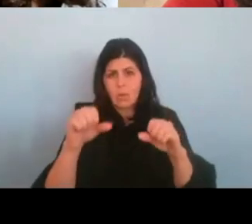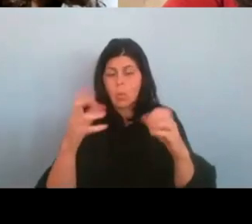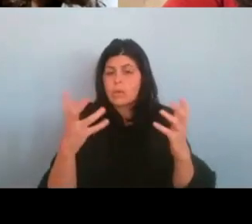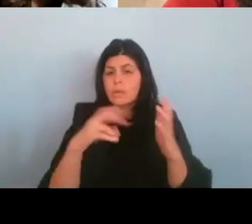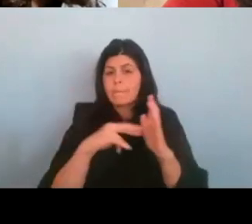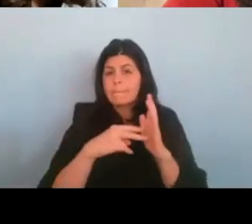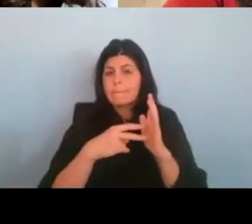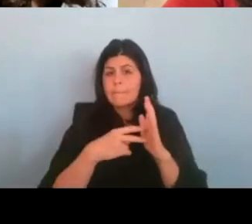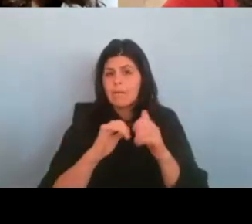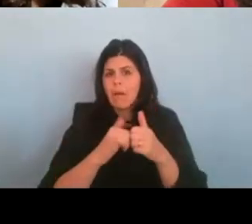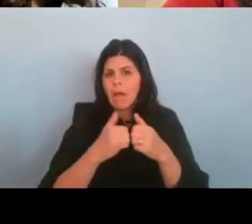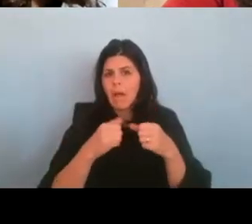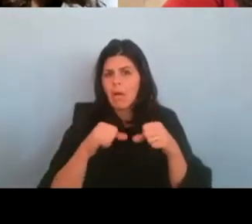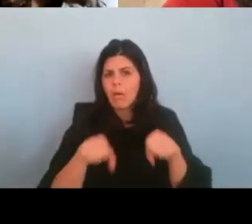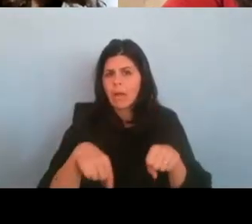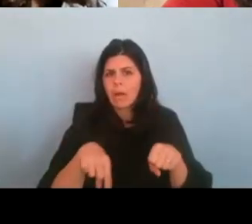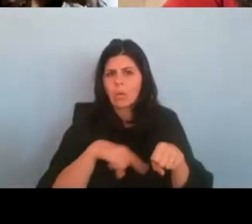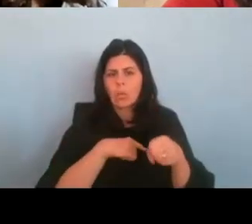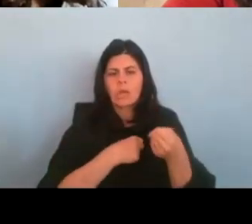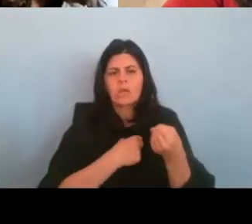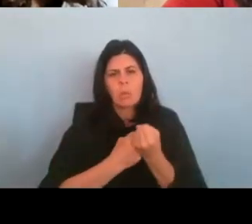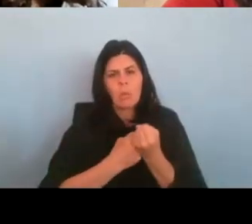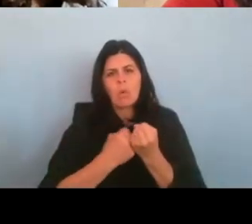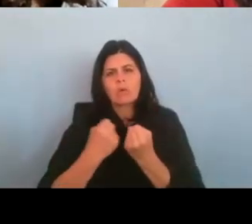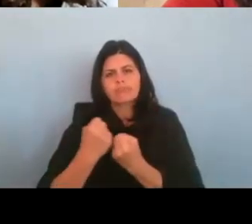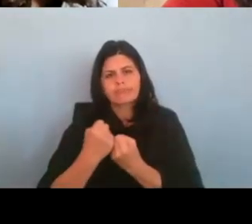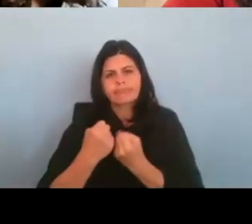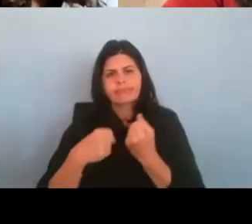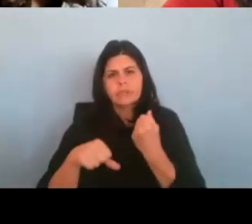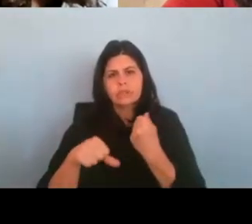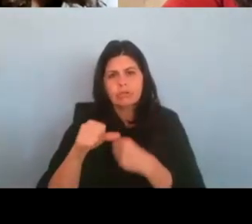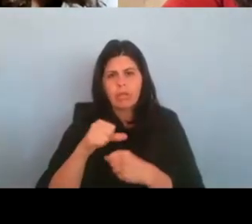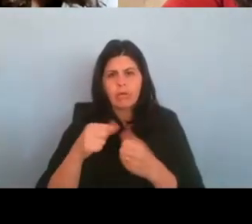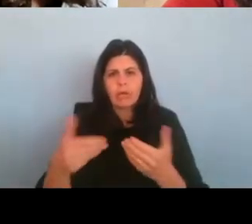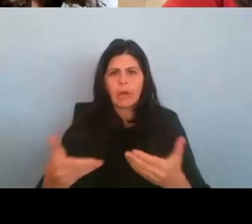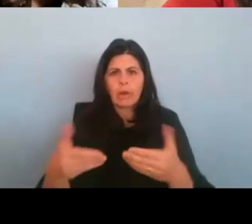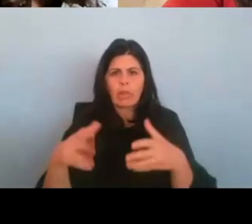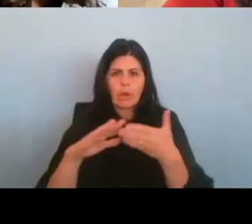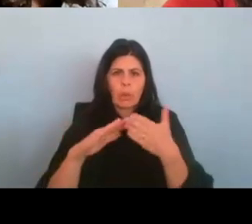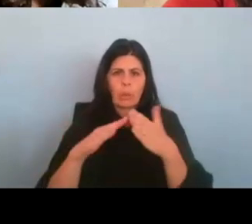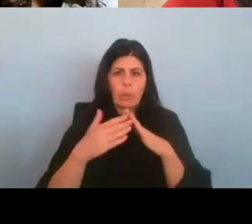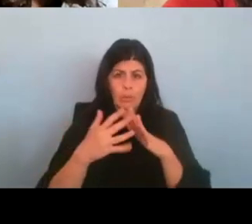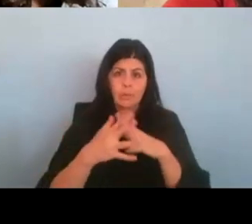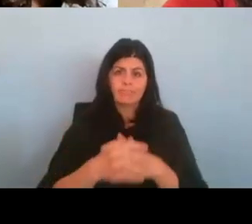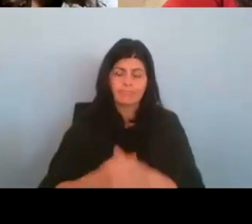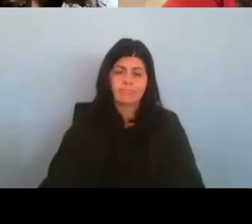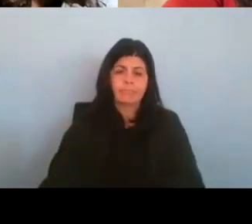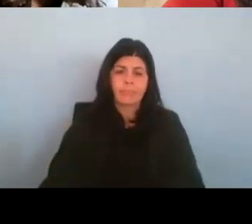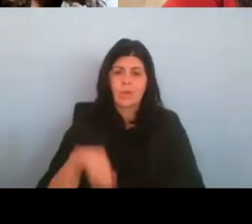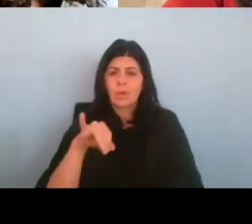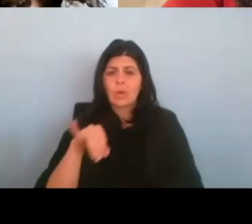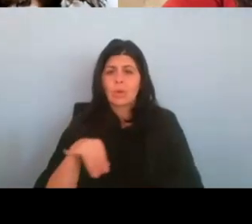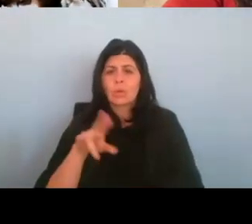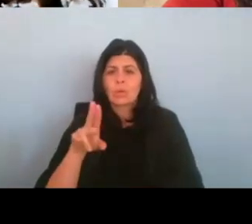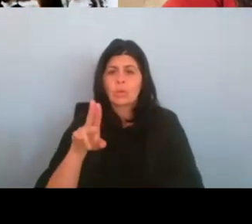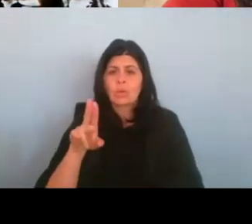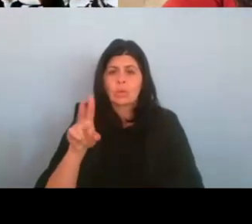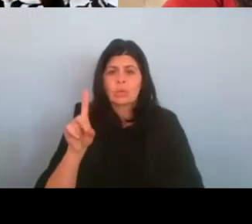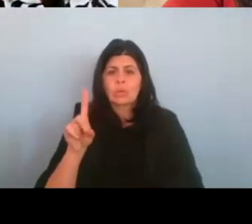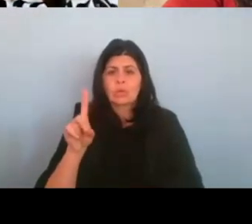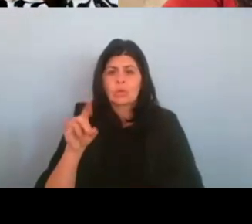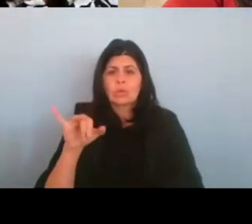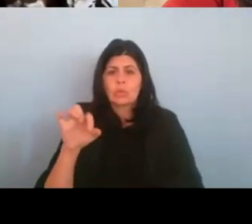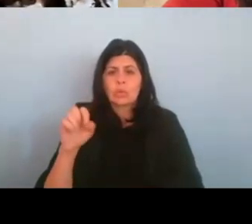how can we support each other in the community? So, Judith, I have a question for you and,